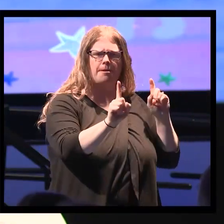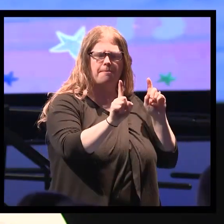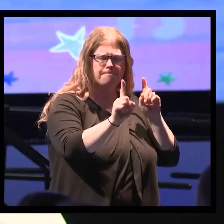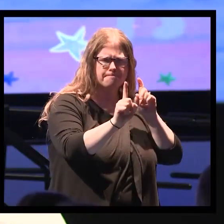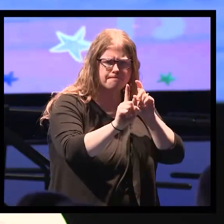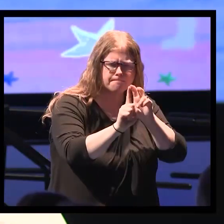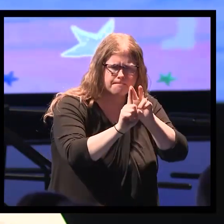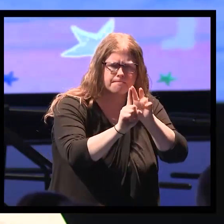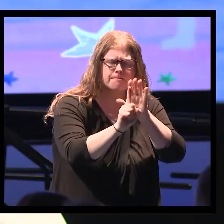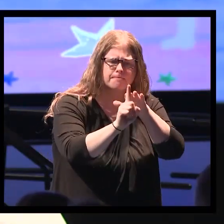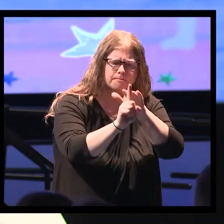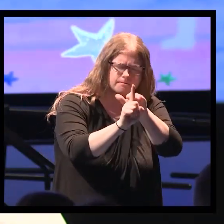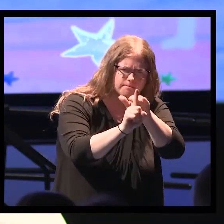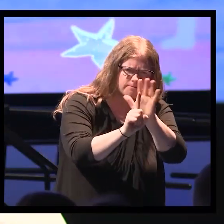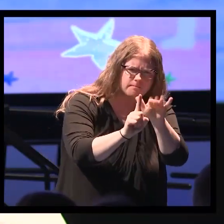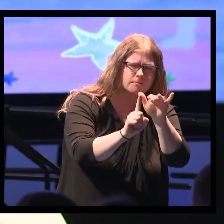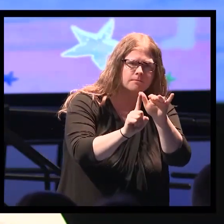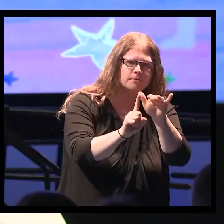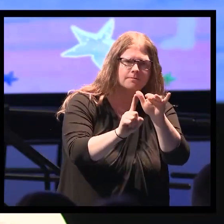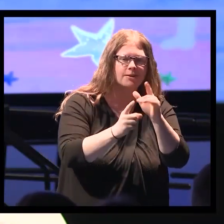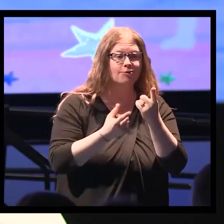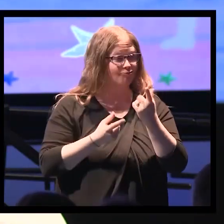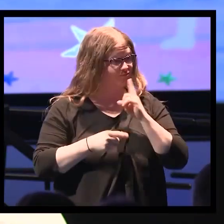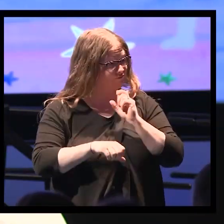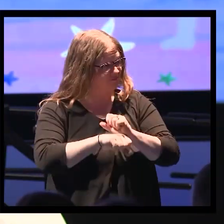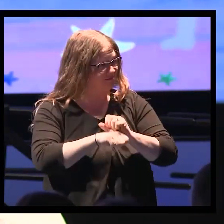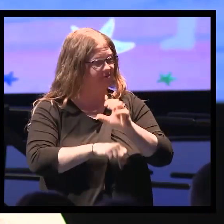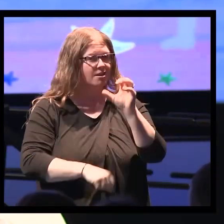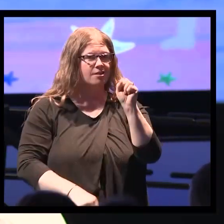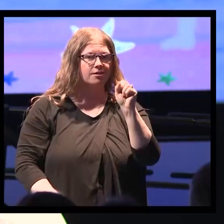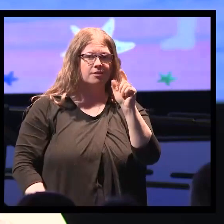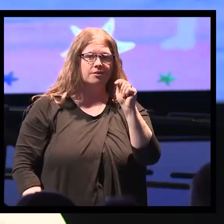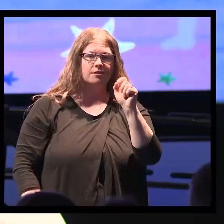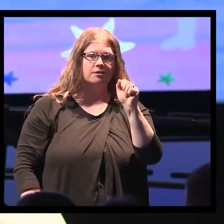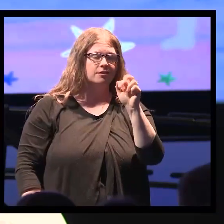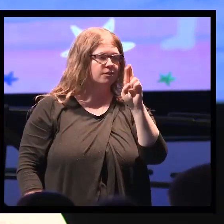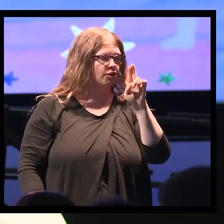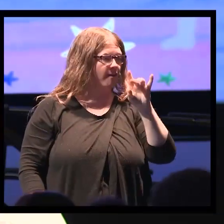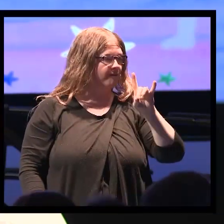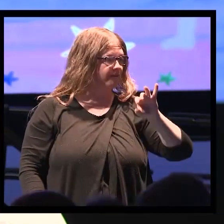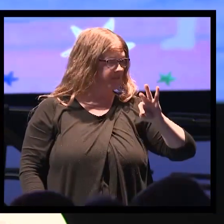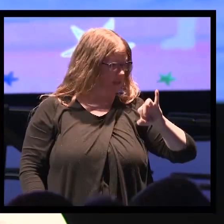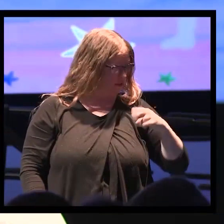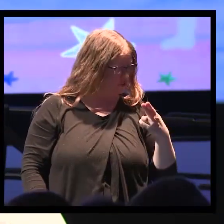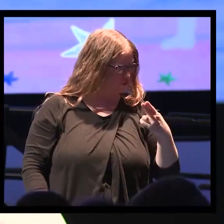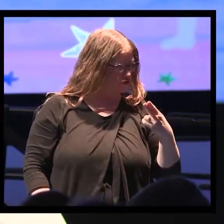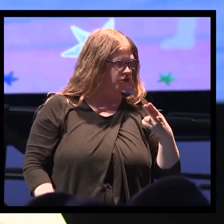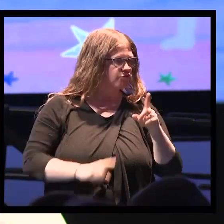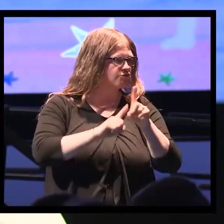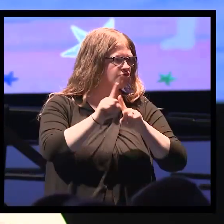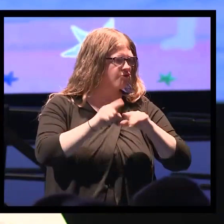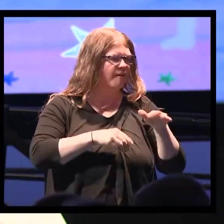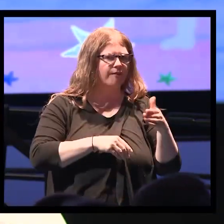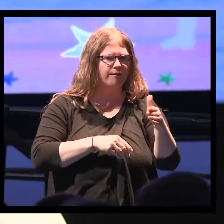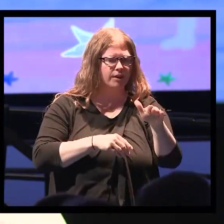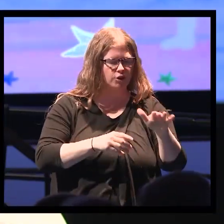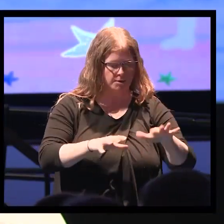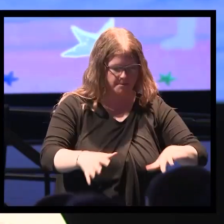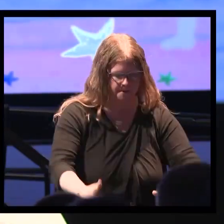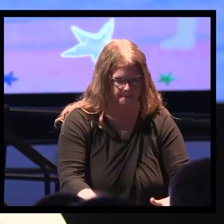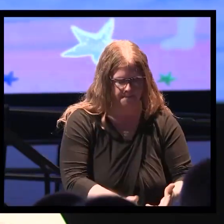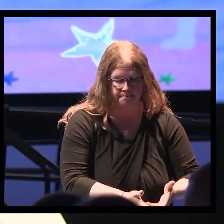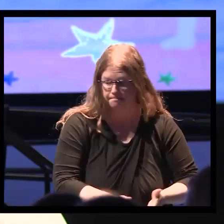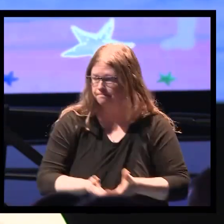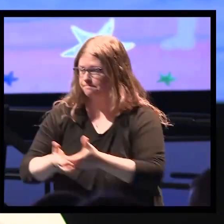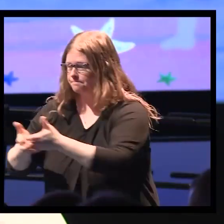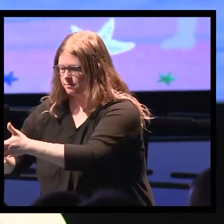up off the beach and throwing them back into the sea. They approached the boy and the old man said somewhat sternly to the